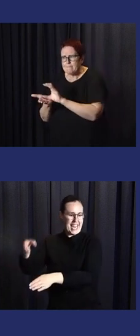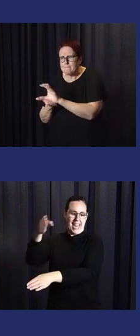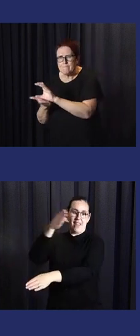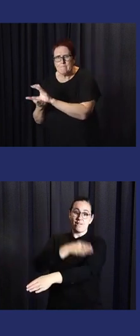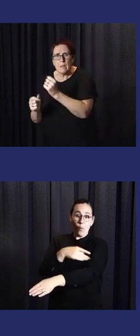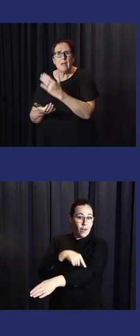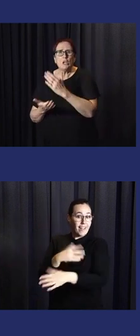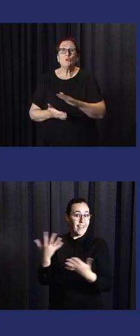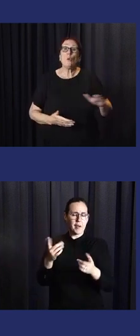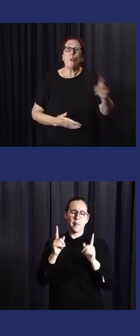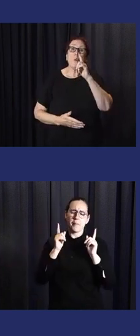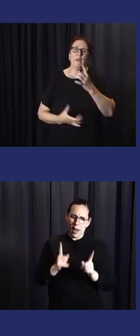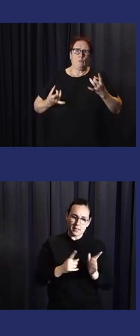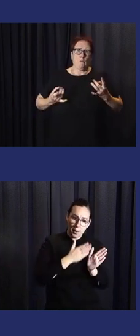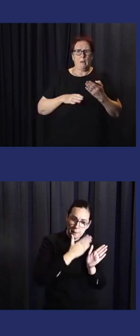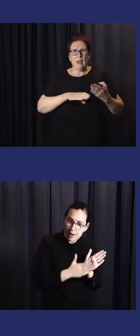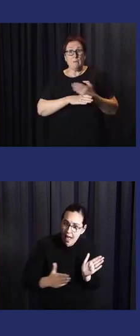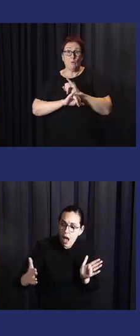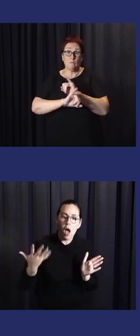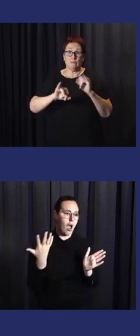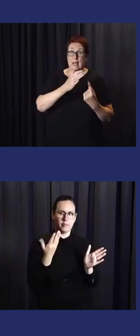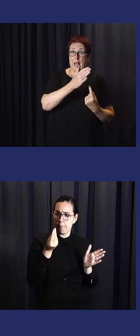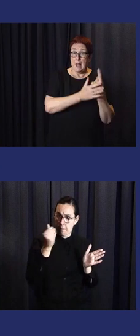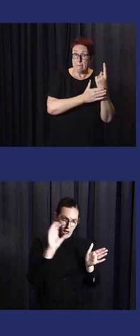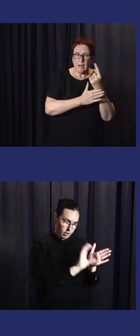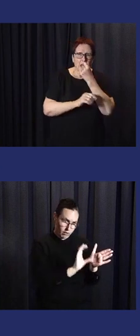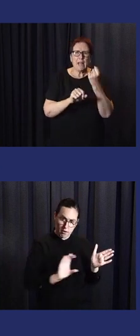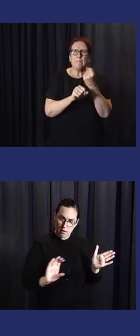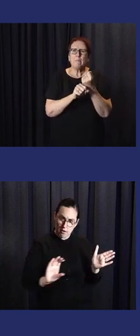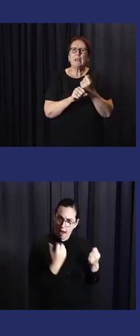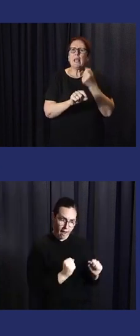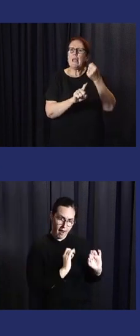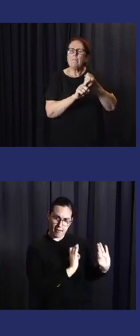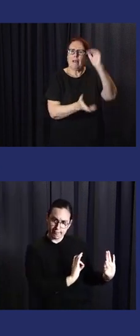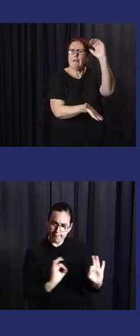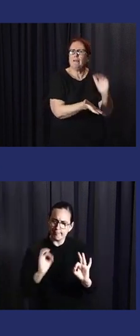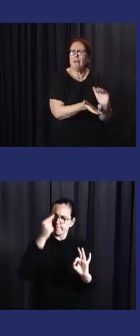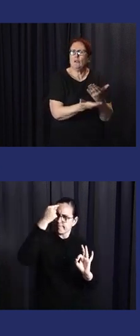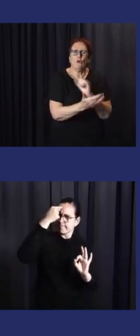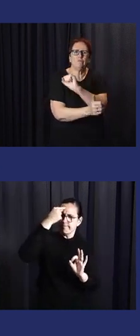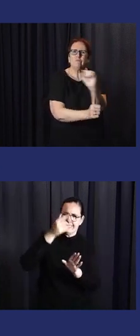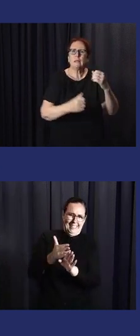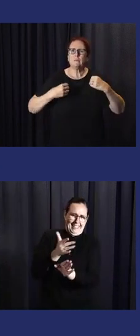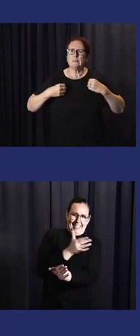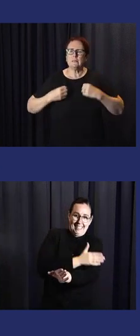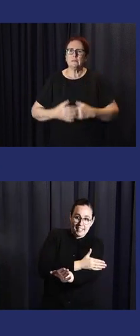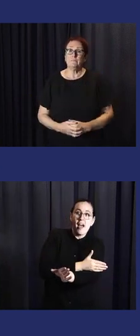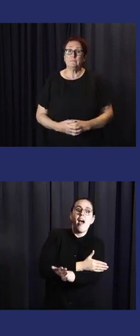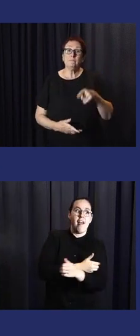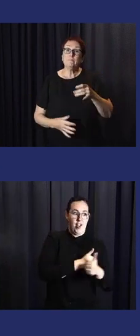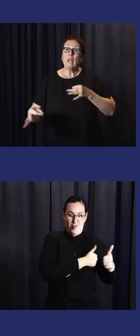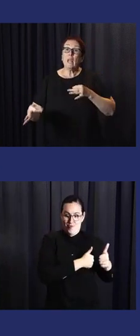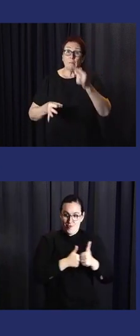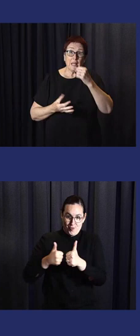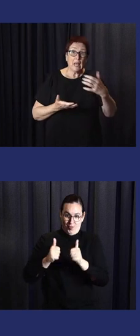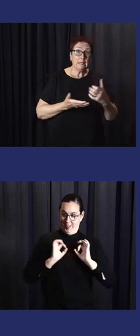prediction with pre-approved action plans and pre-arranged financing to ensure that people can act ahead of disasters and